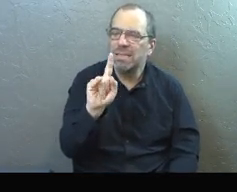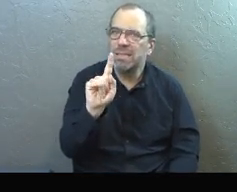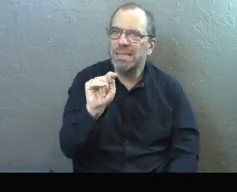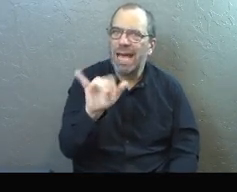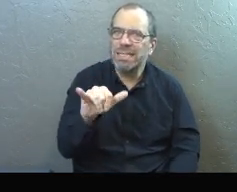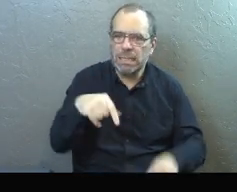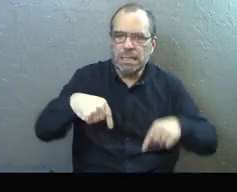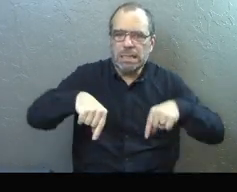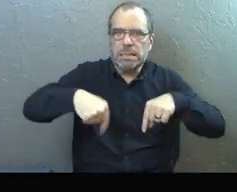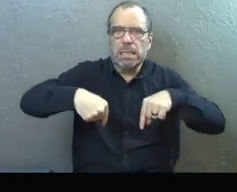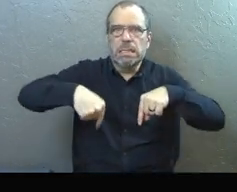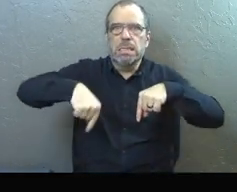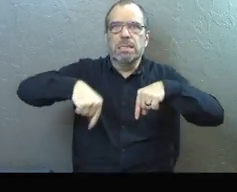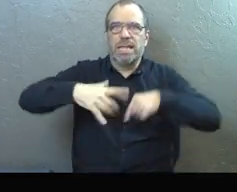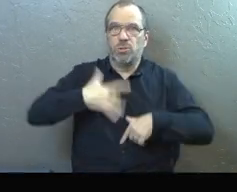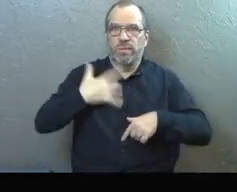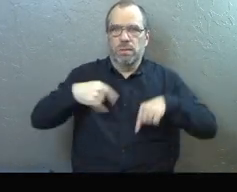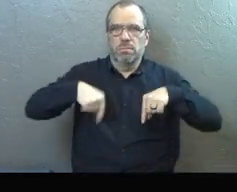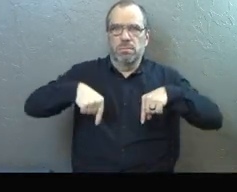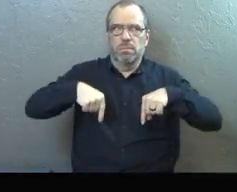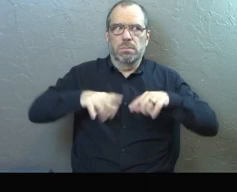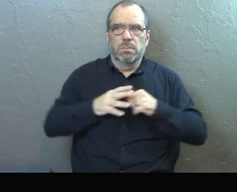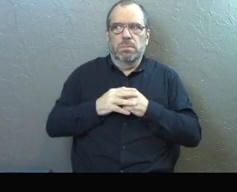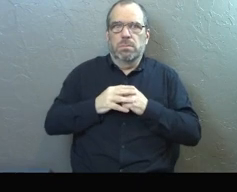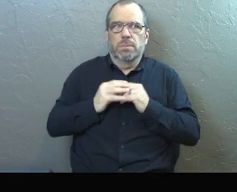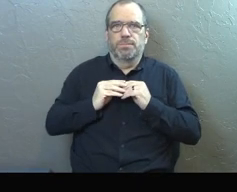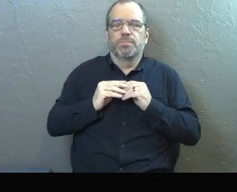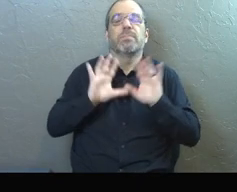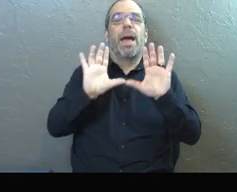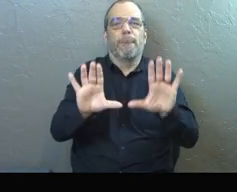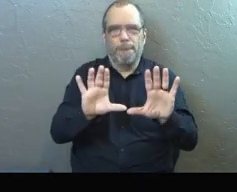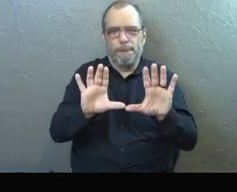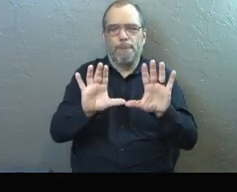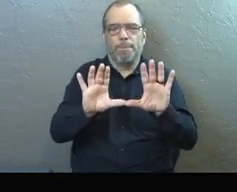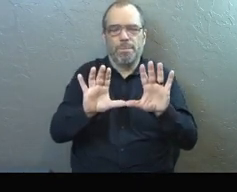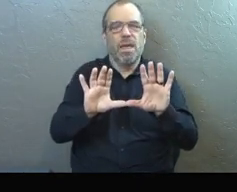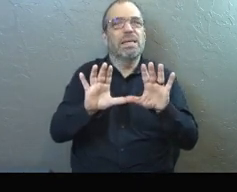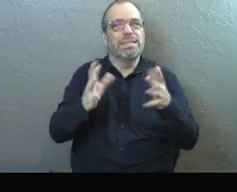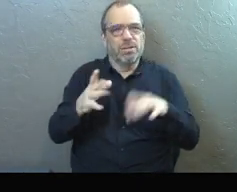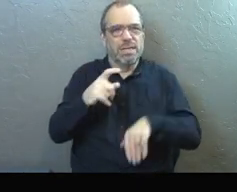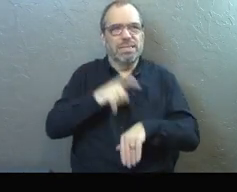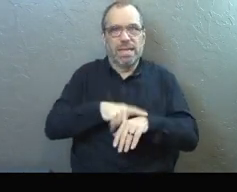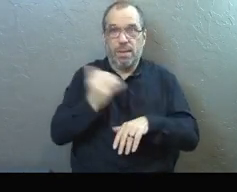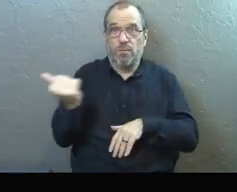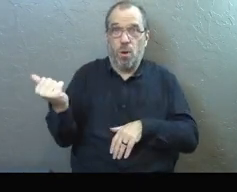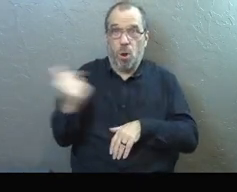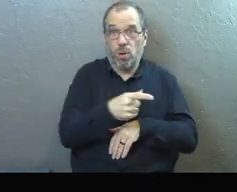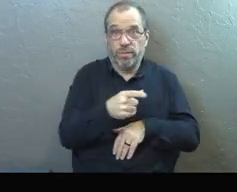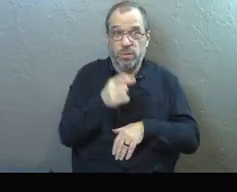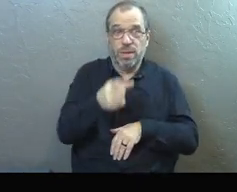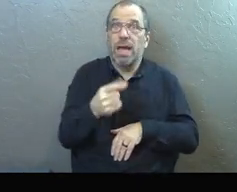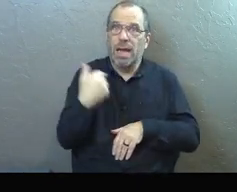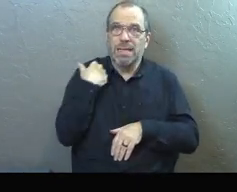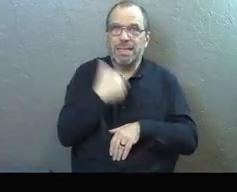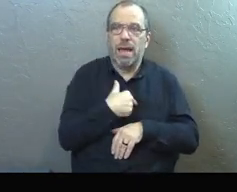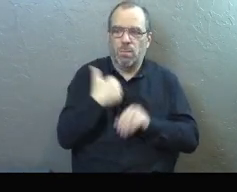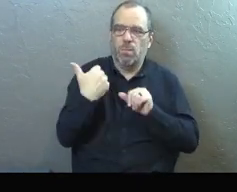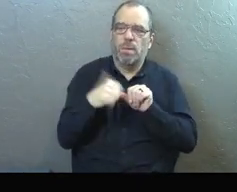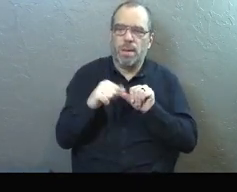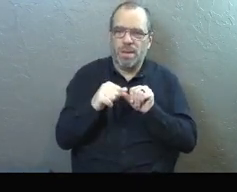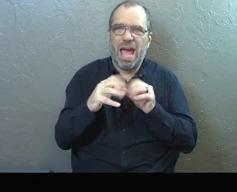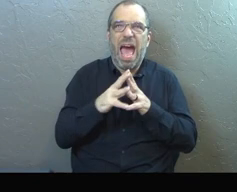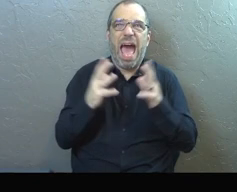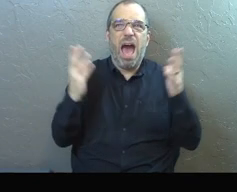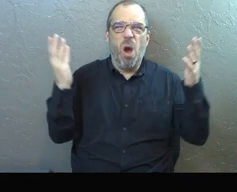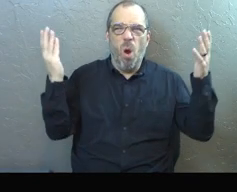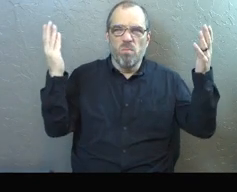that we feel in the dark. And again, I just said that there's probably moments for every single one of us that we were reminded of how